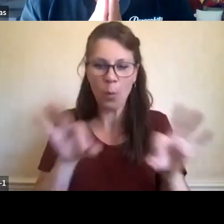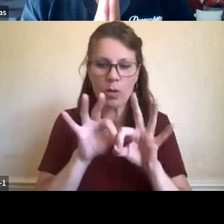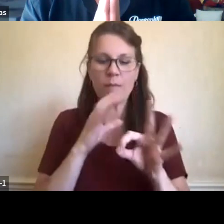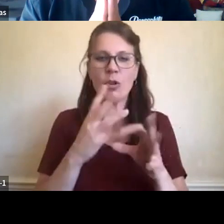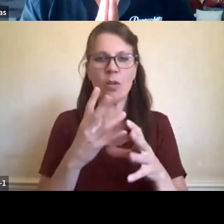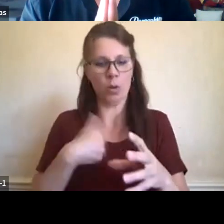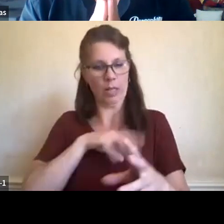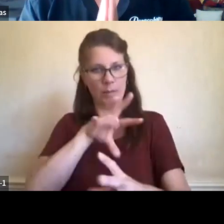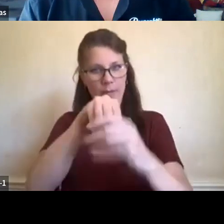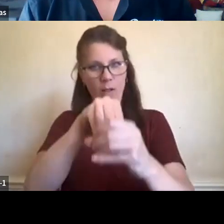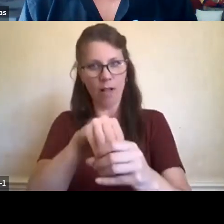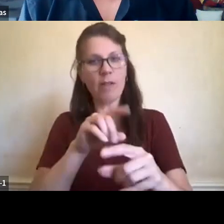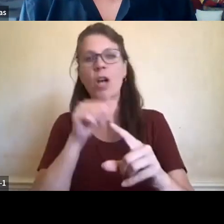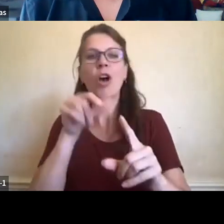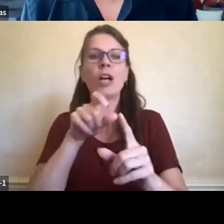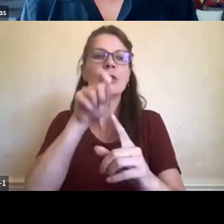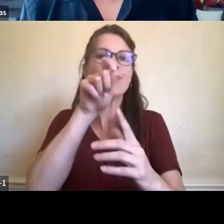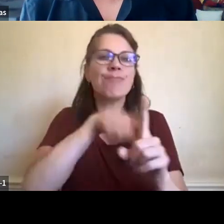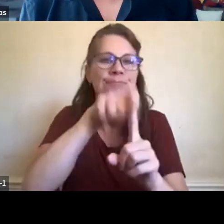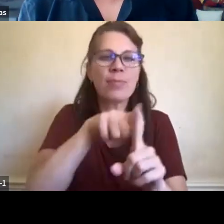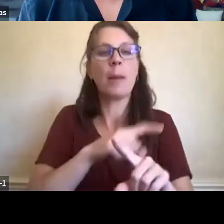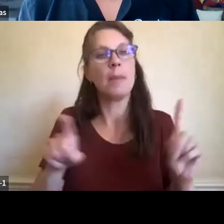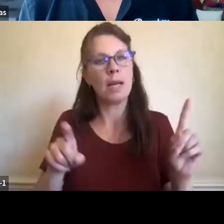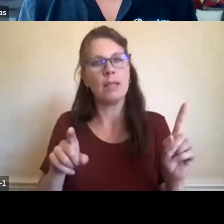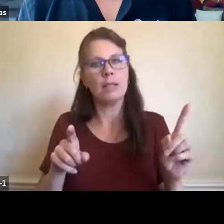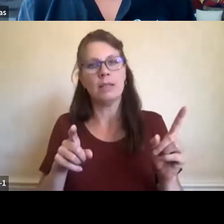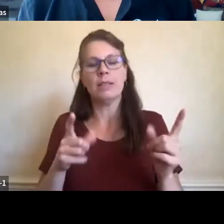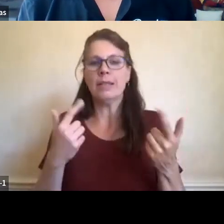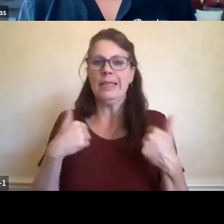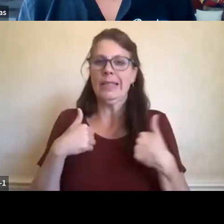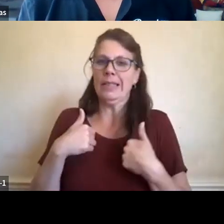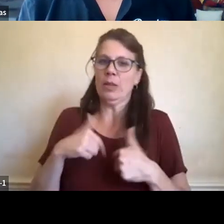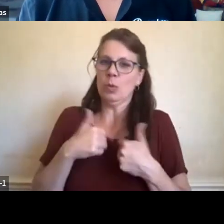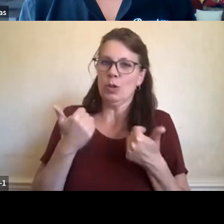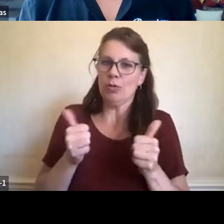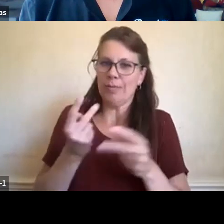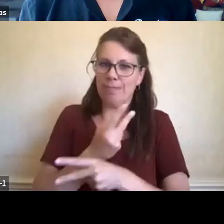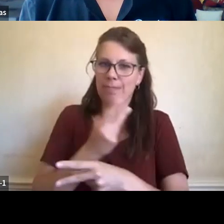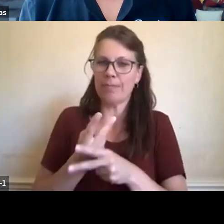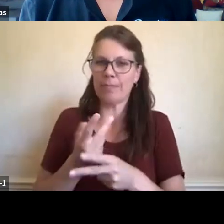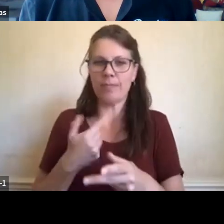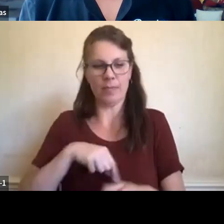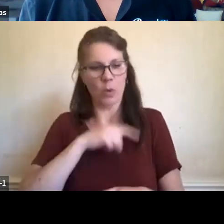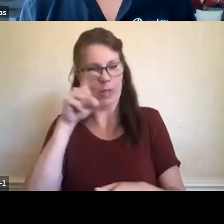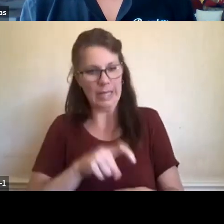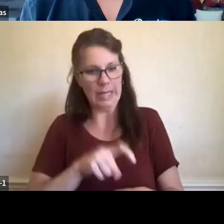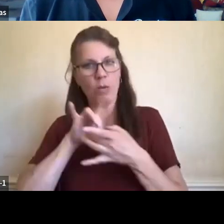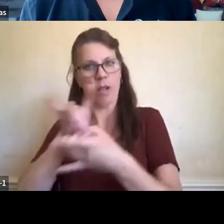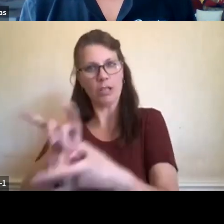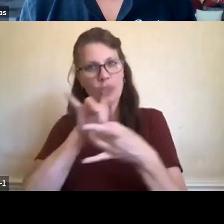we're, we're, trying to find place here, uh, to establish relationships.